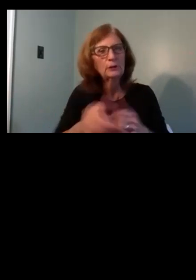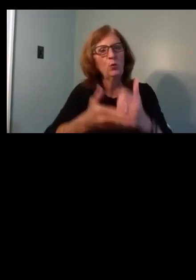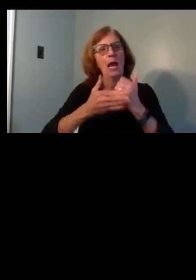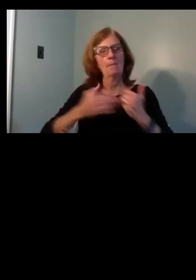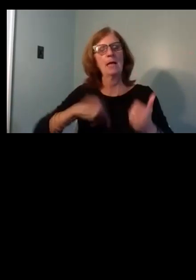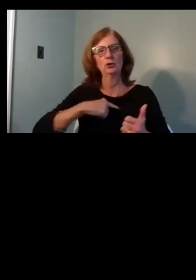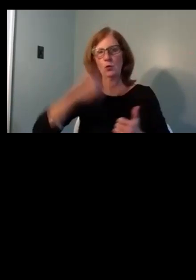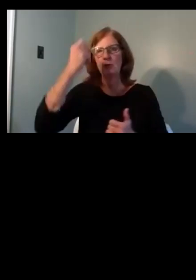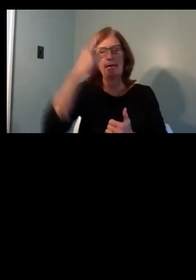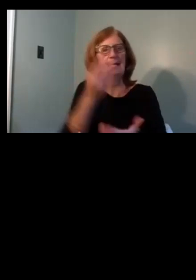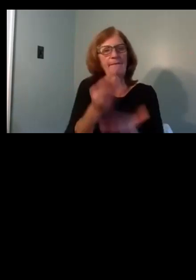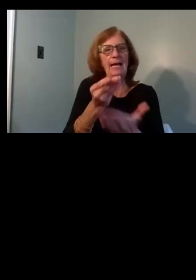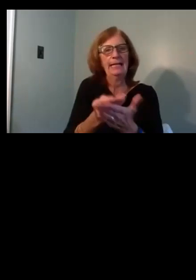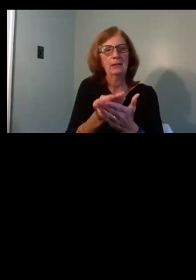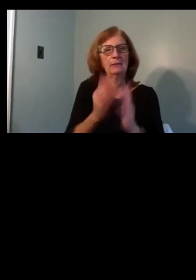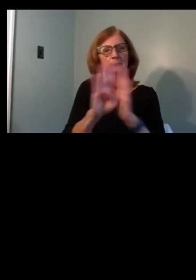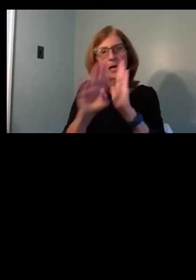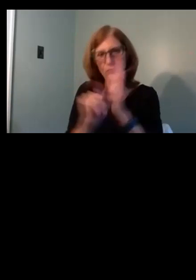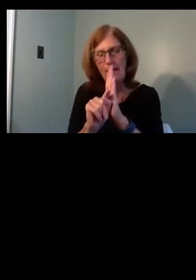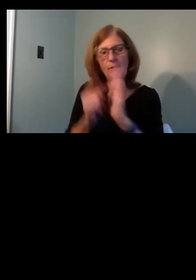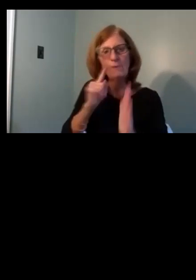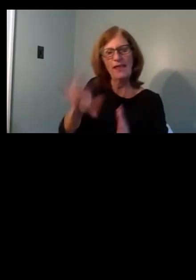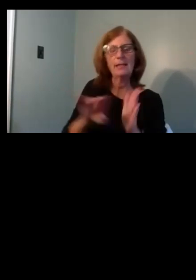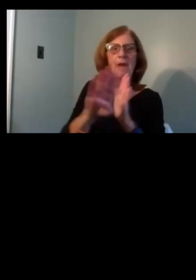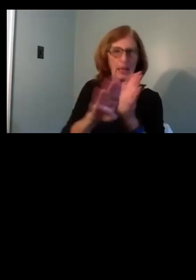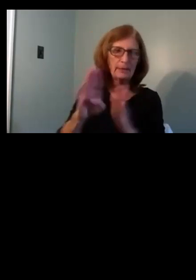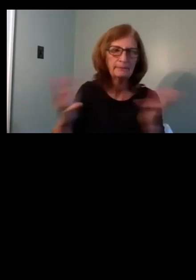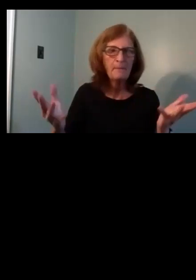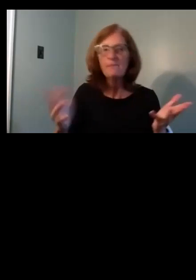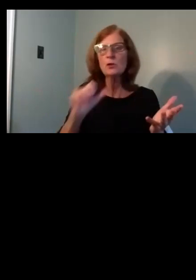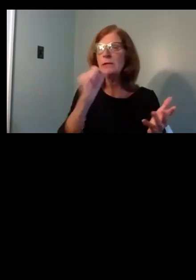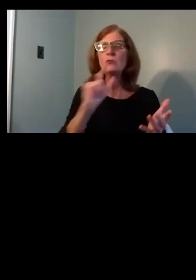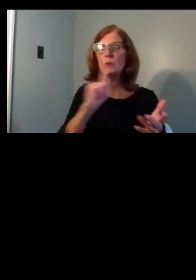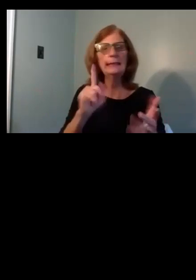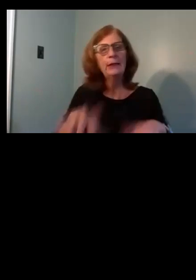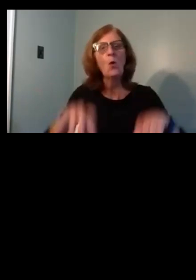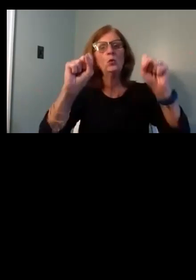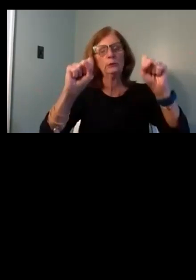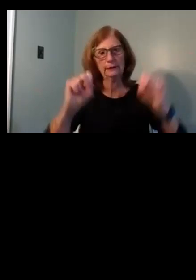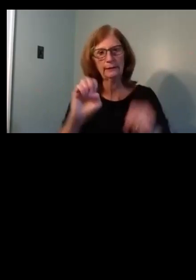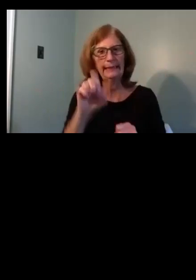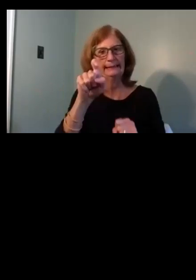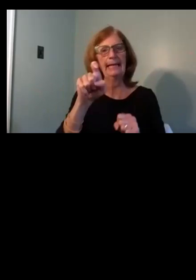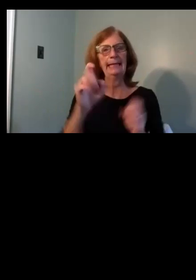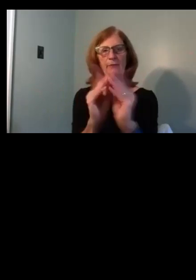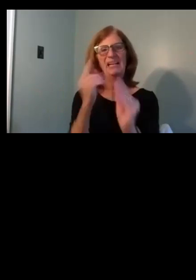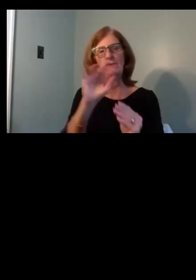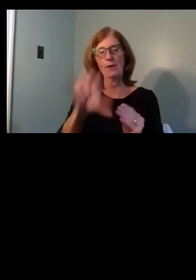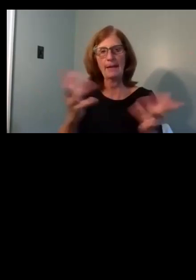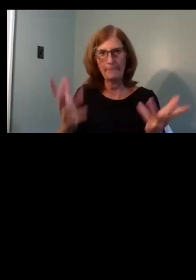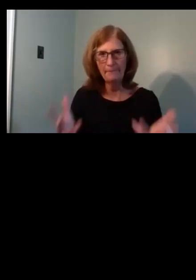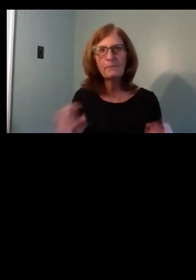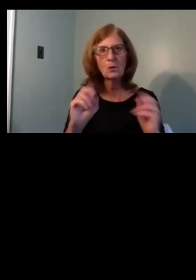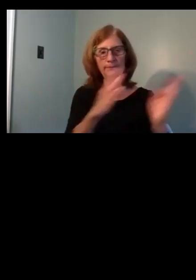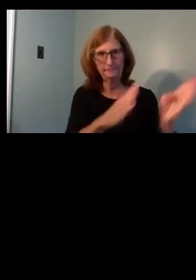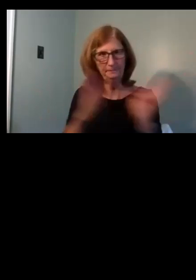financial details of that proposed development, but no executive session ended up actually being held. So with that,